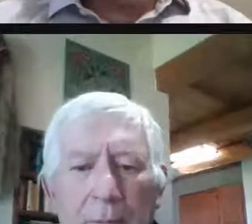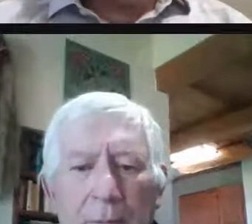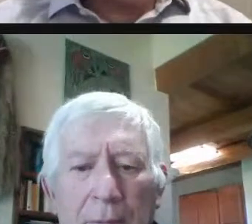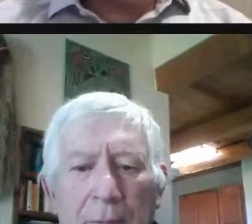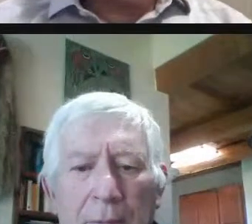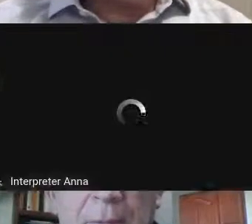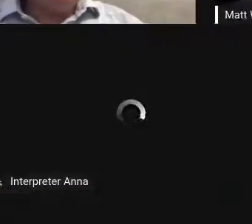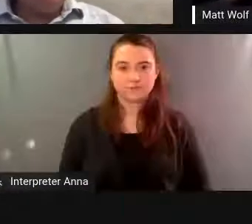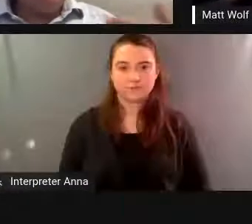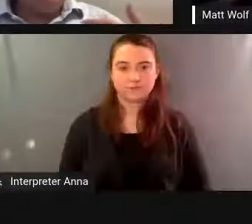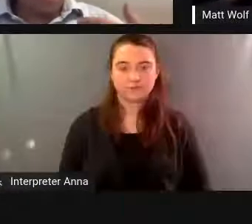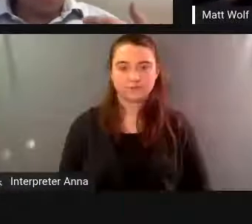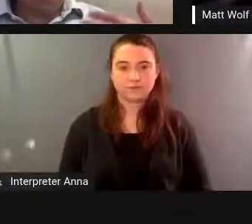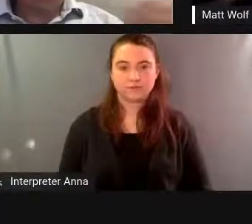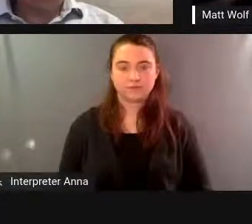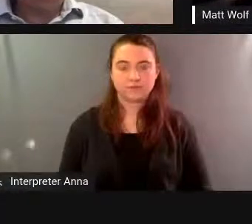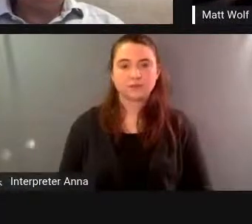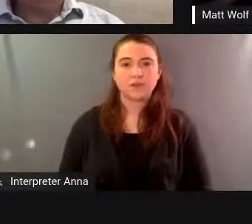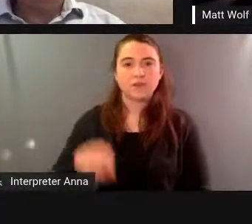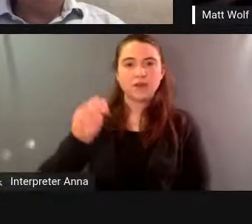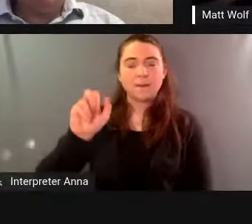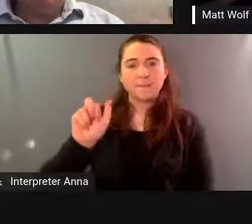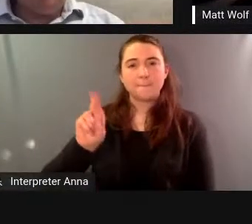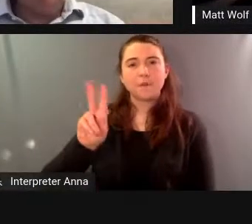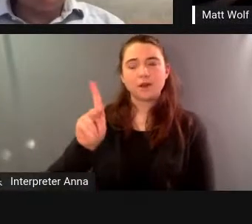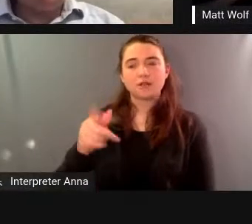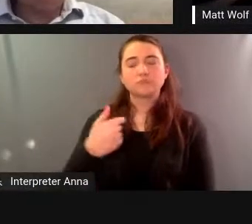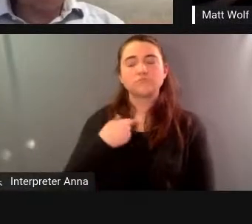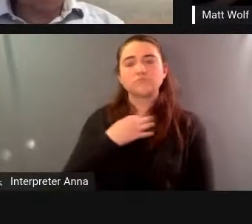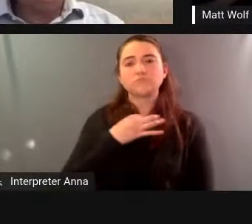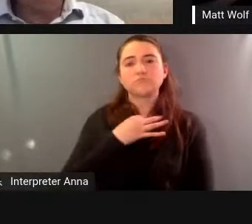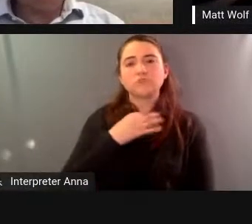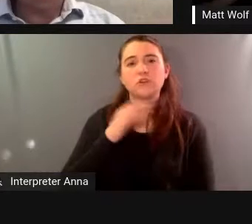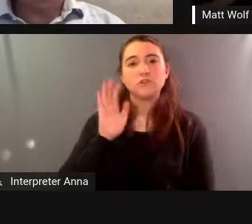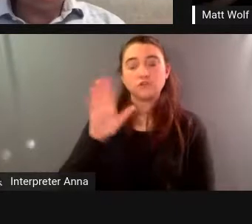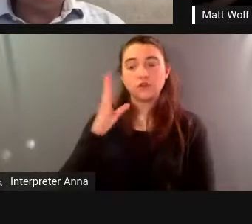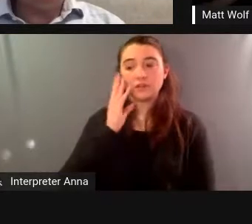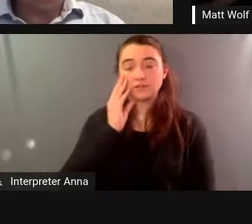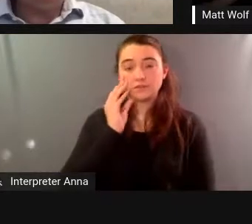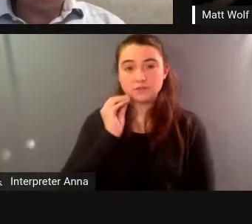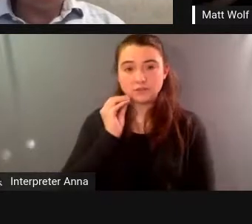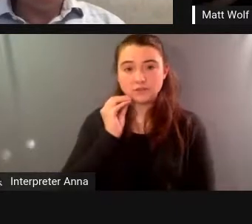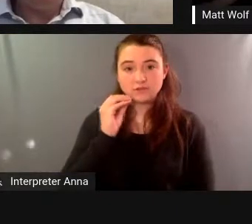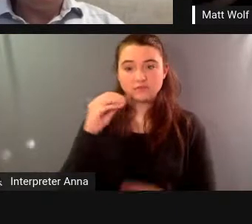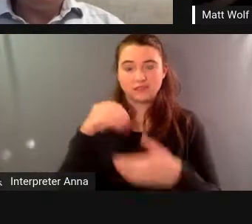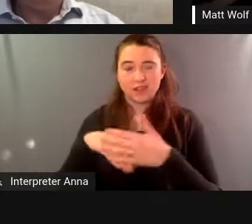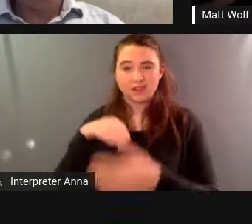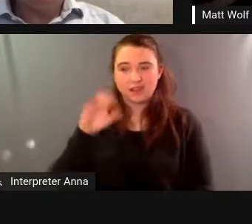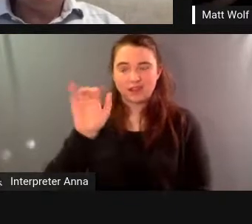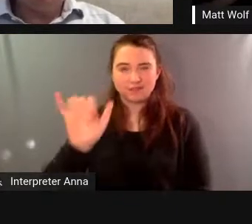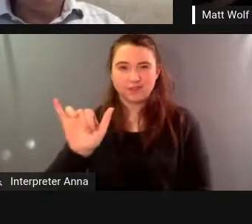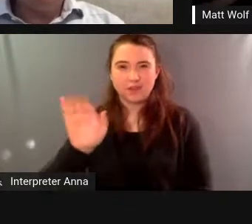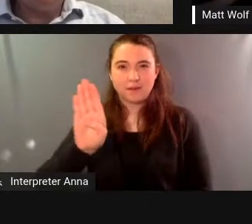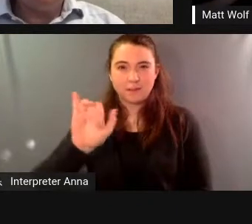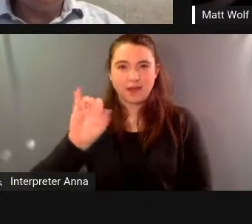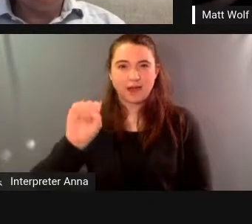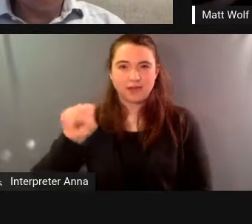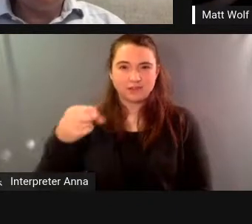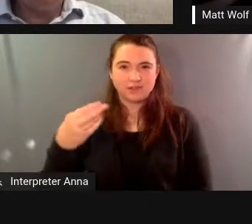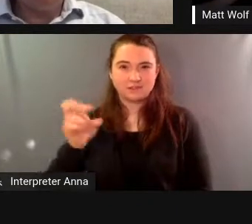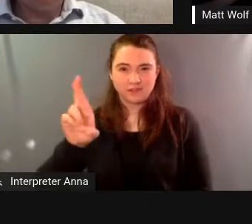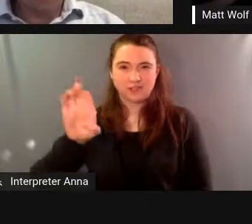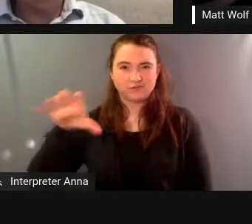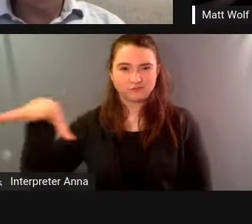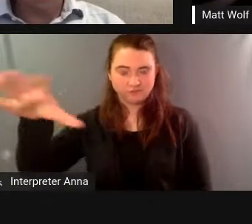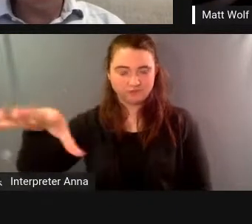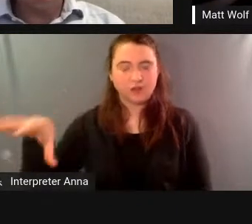Mark i wonder what what what did your experience uh in the biosphere how did that prepare you for i assume you're quarantining like